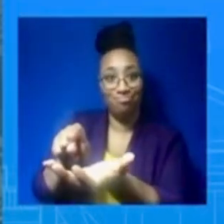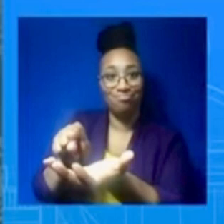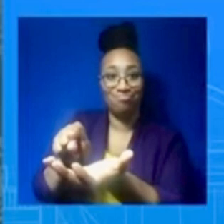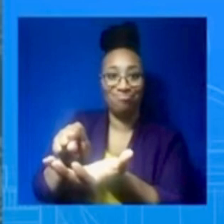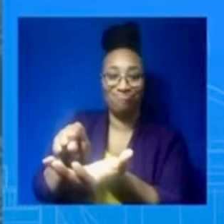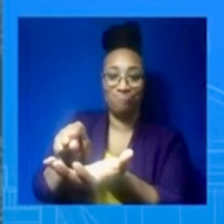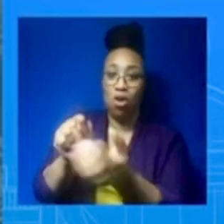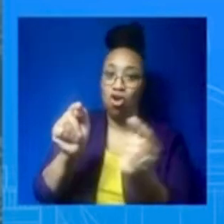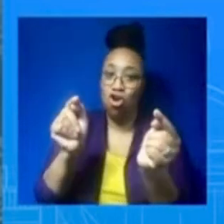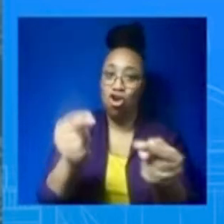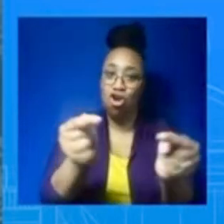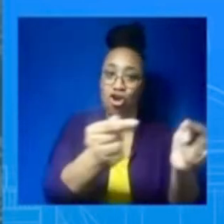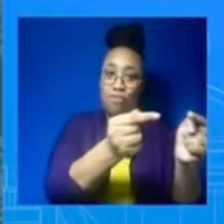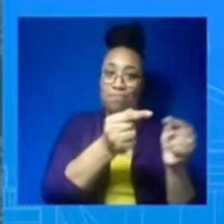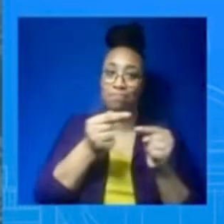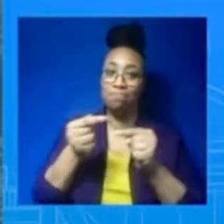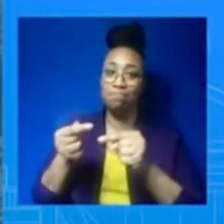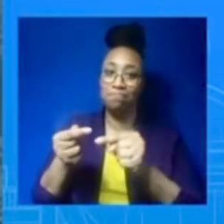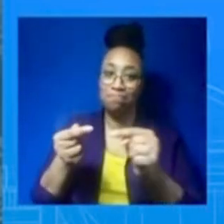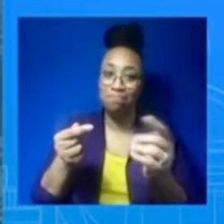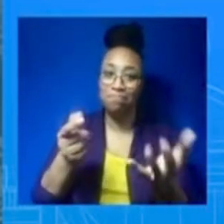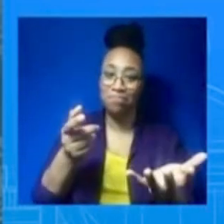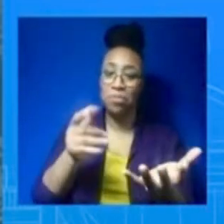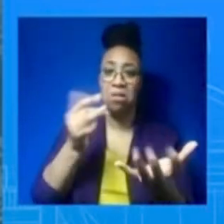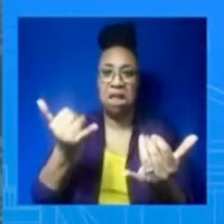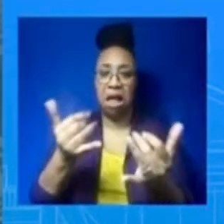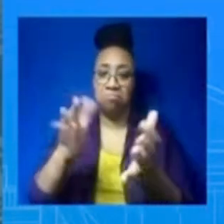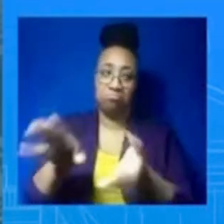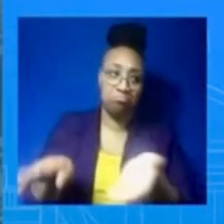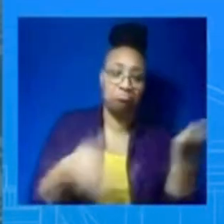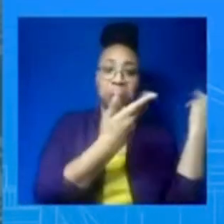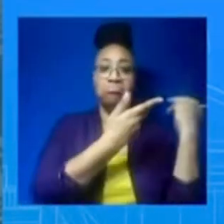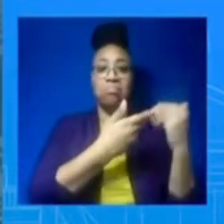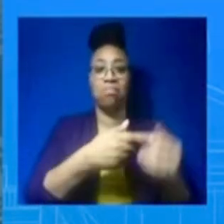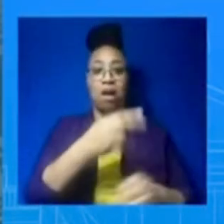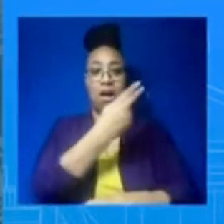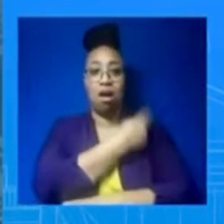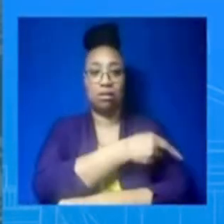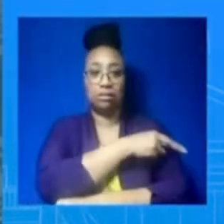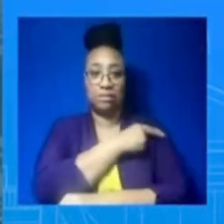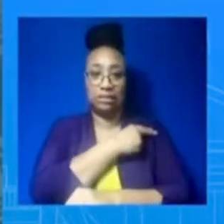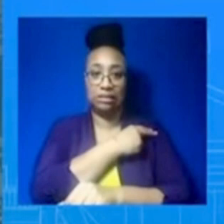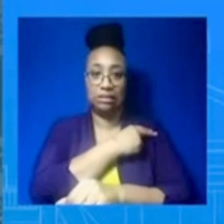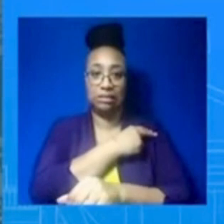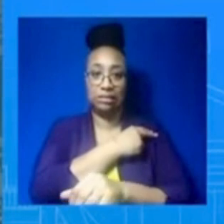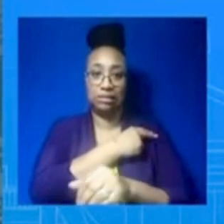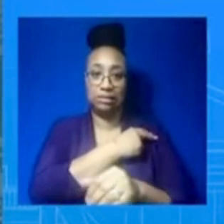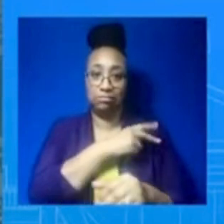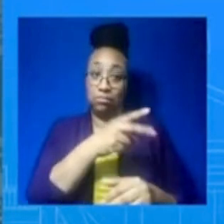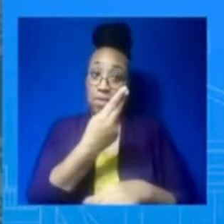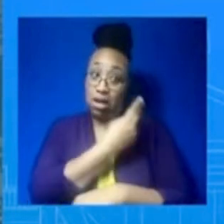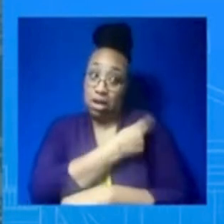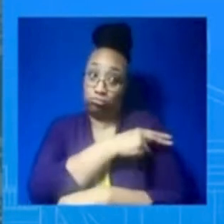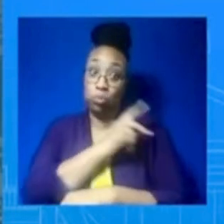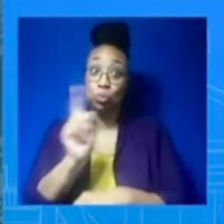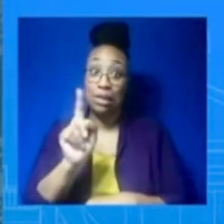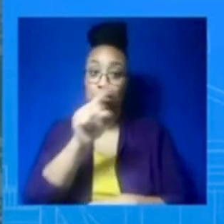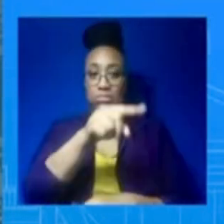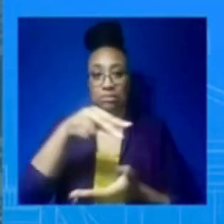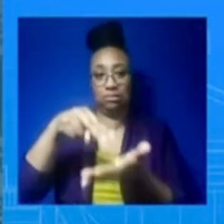.S. medical facility in Iraq. And I think the Pentagon will have more information on that. Okay, in the back.